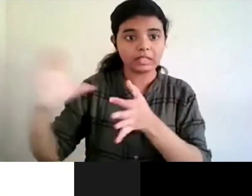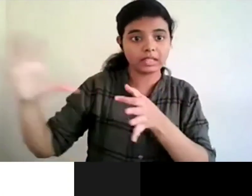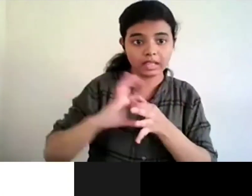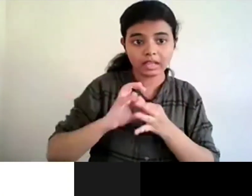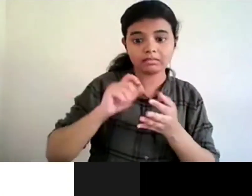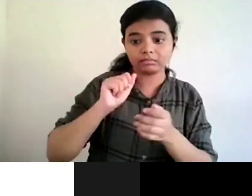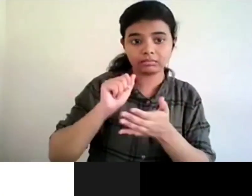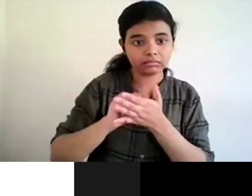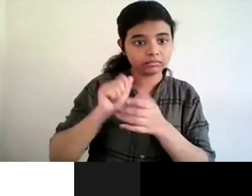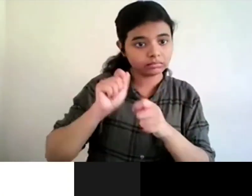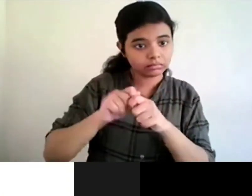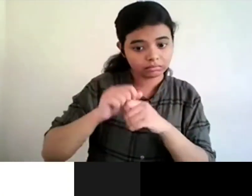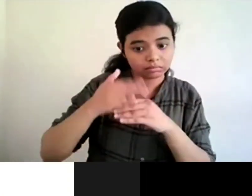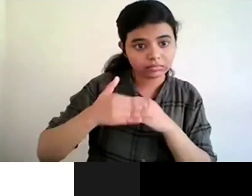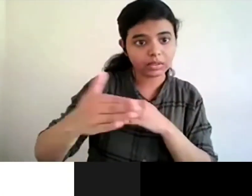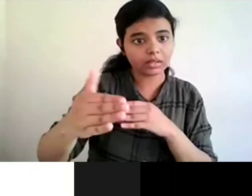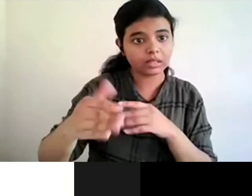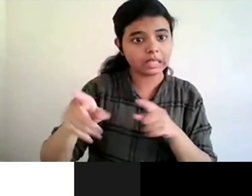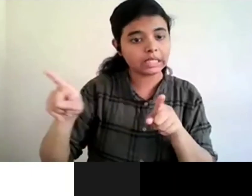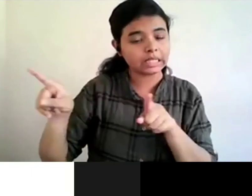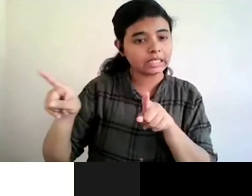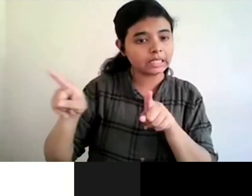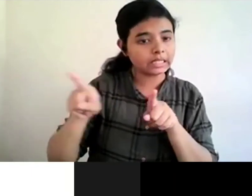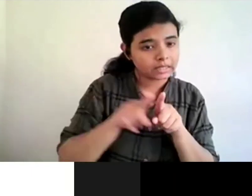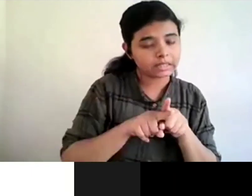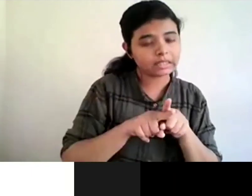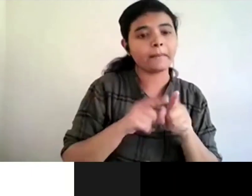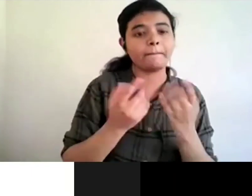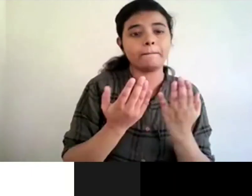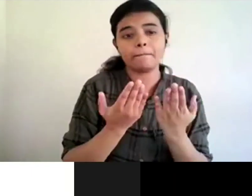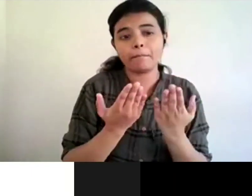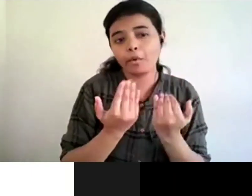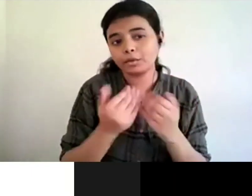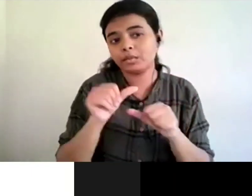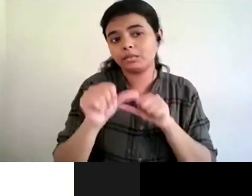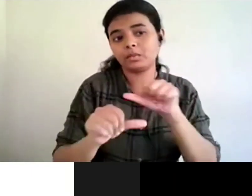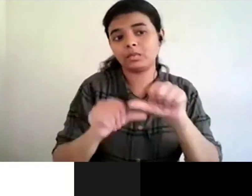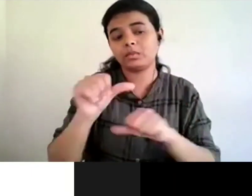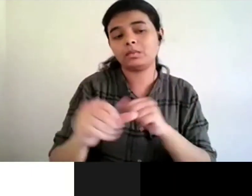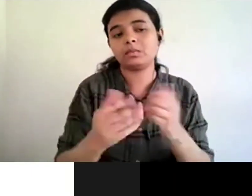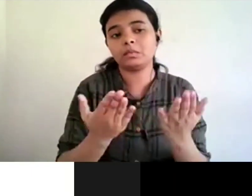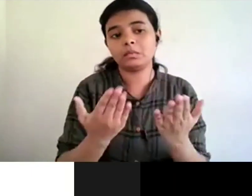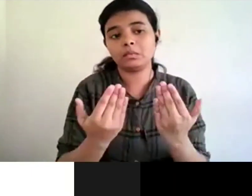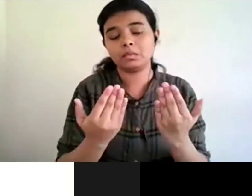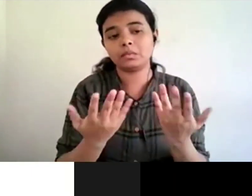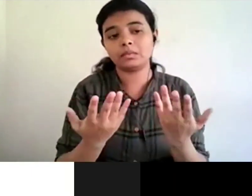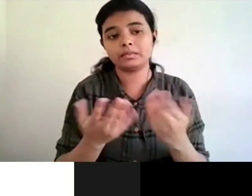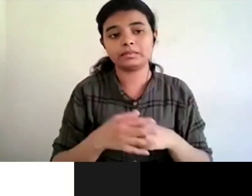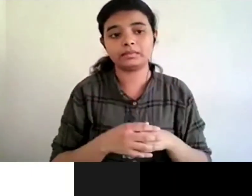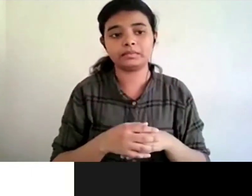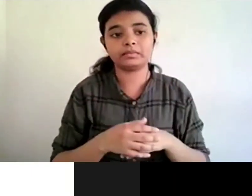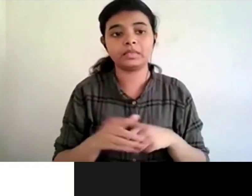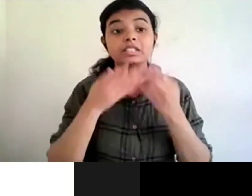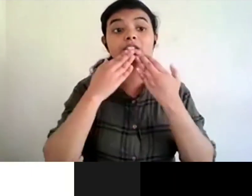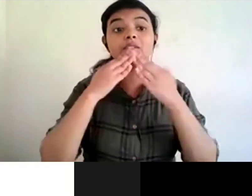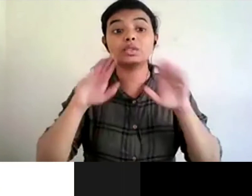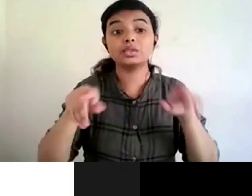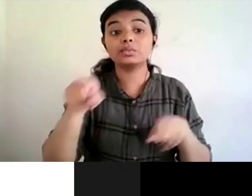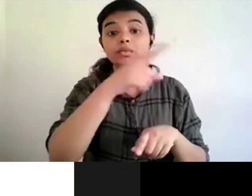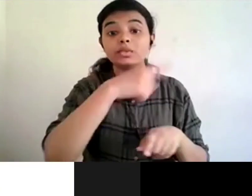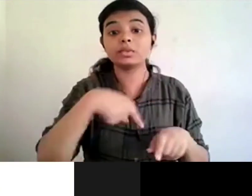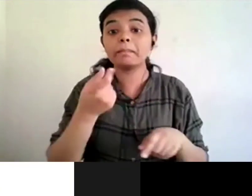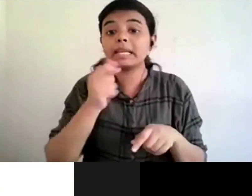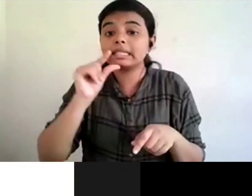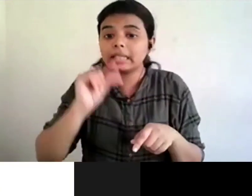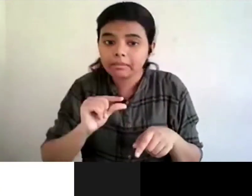uh the same kind of work uh uh mechanism can be or also work out for the people for the student with low income